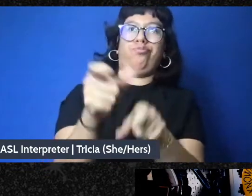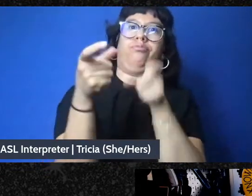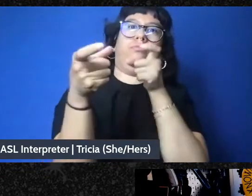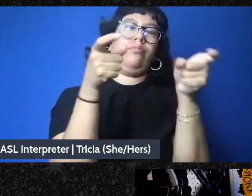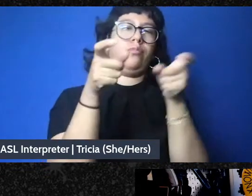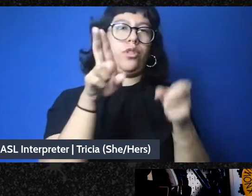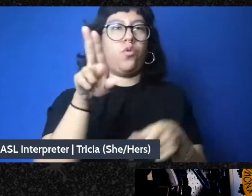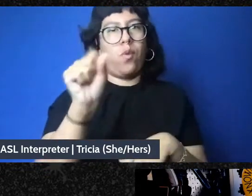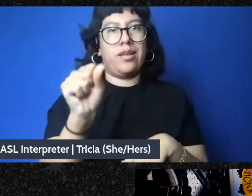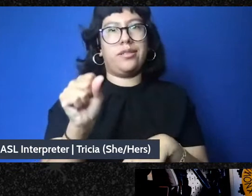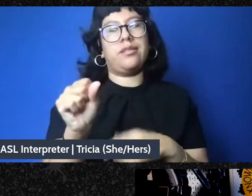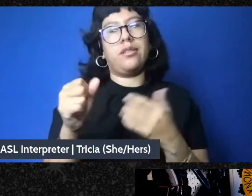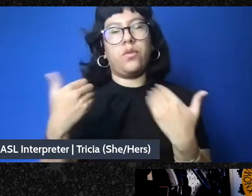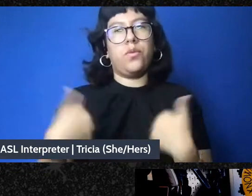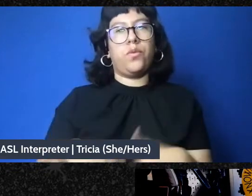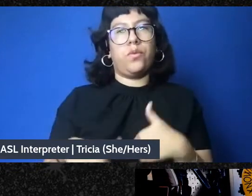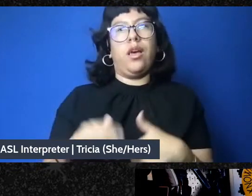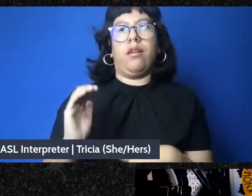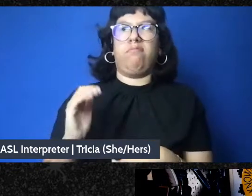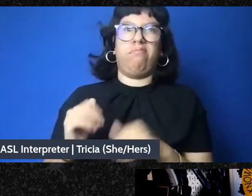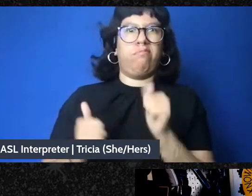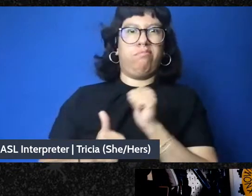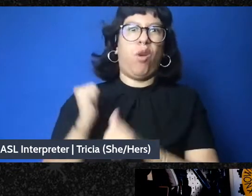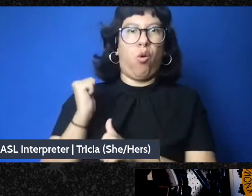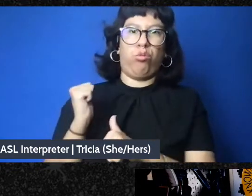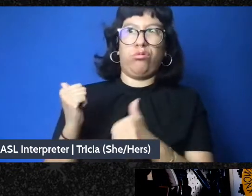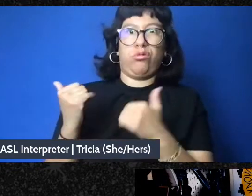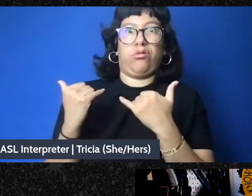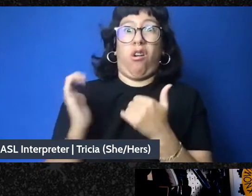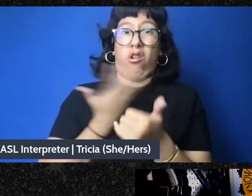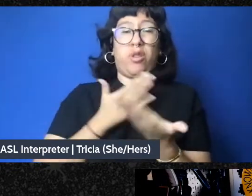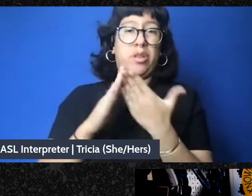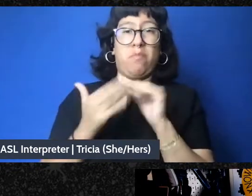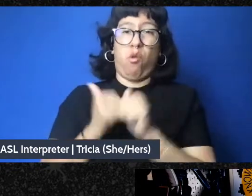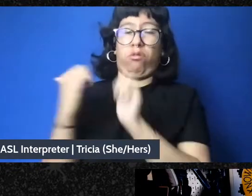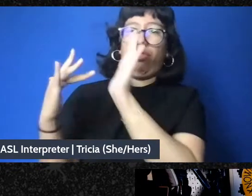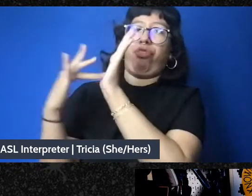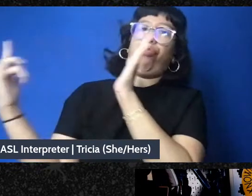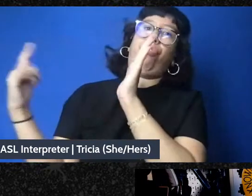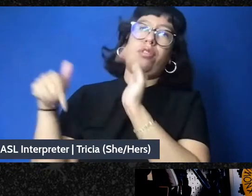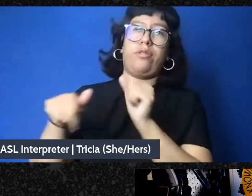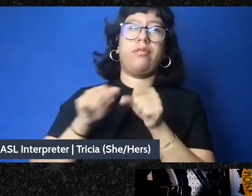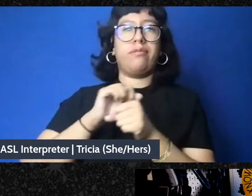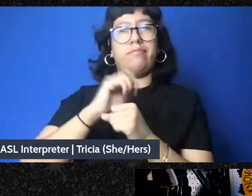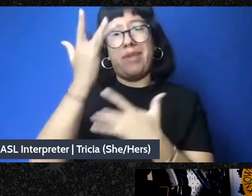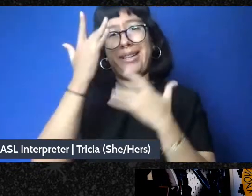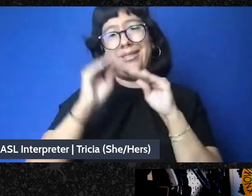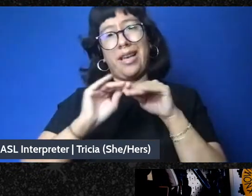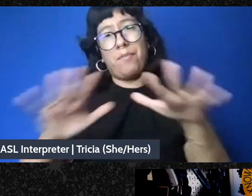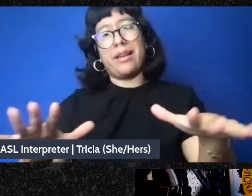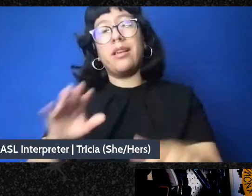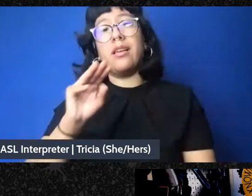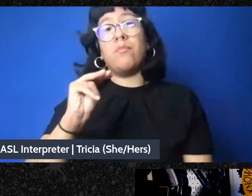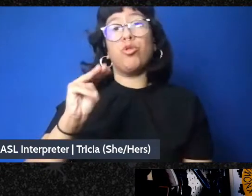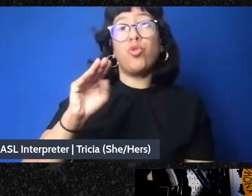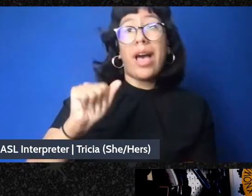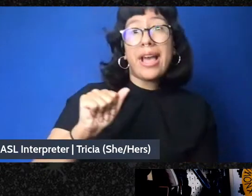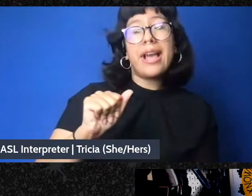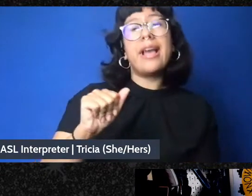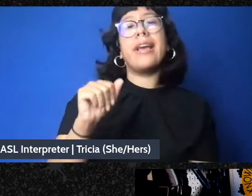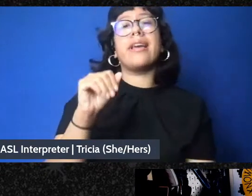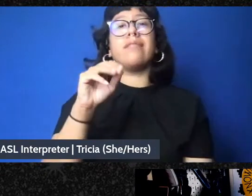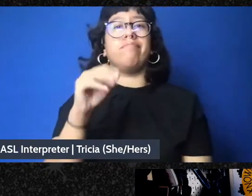are extraordinarily vulnerable during this pandemic. We've also learned that mutual aid and mutual defense are necessary